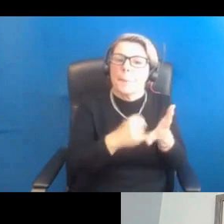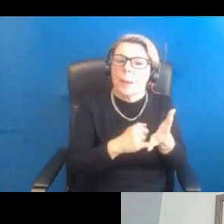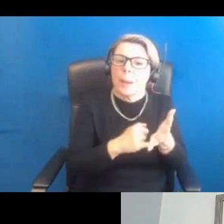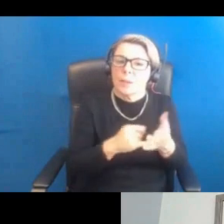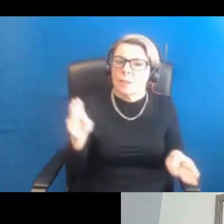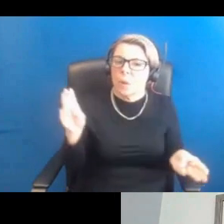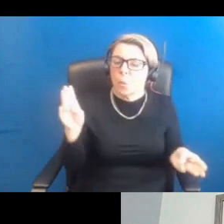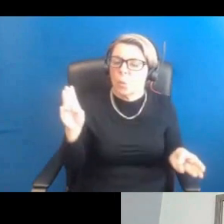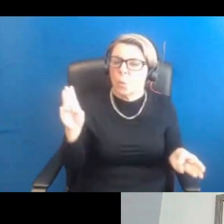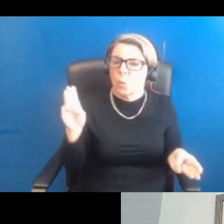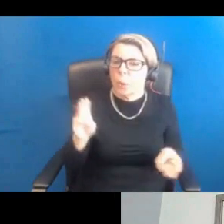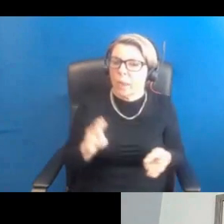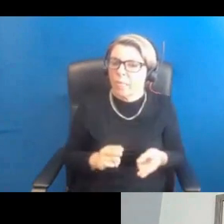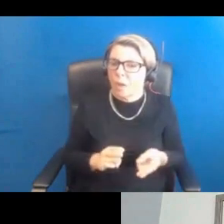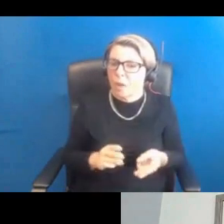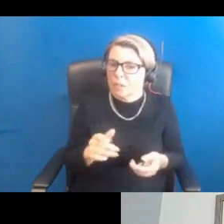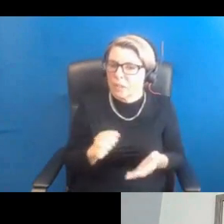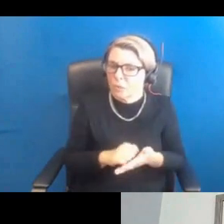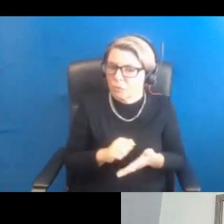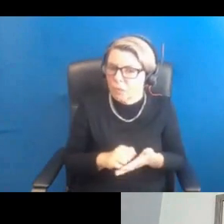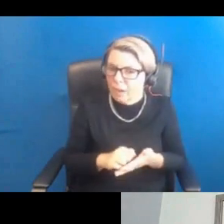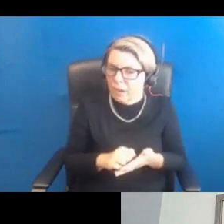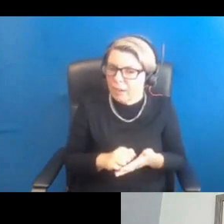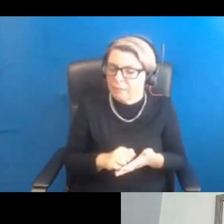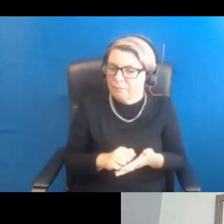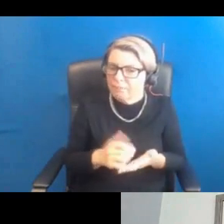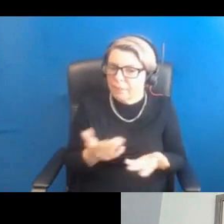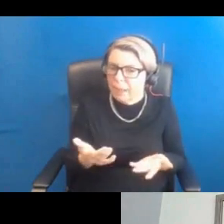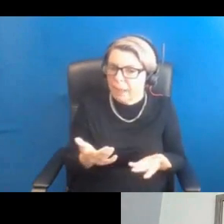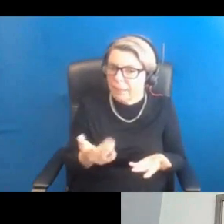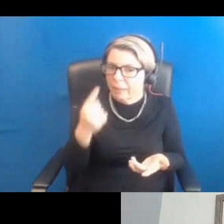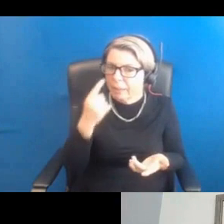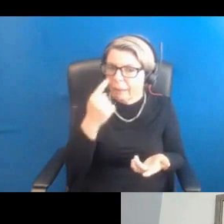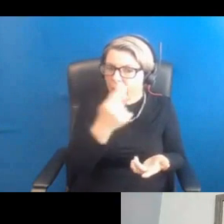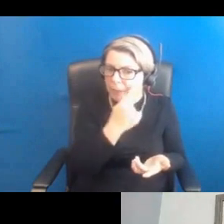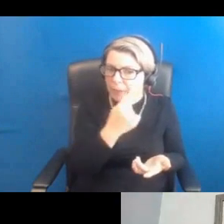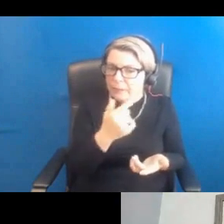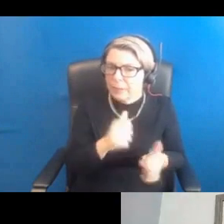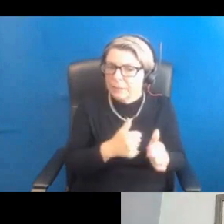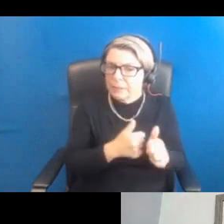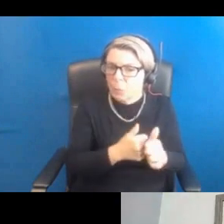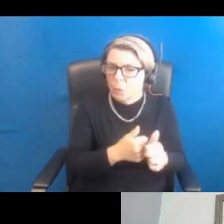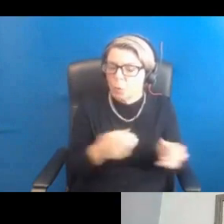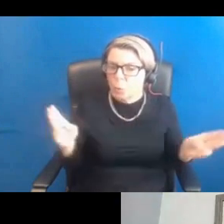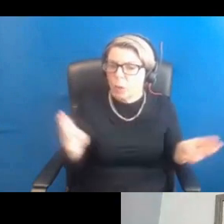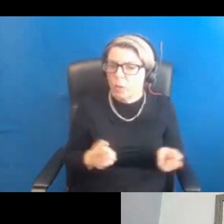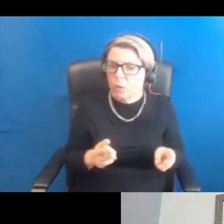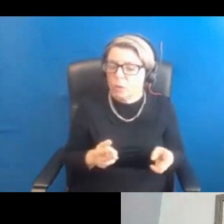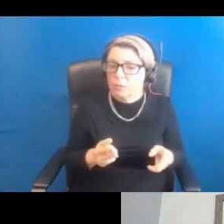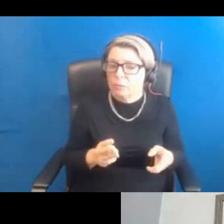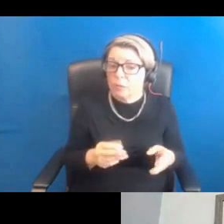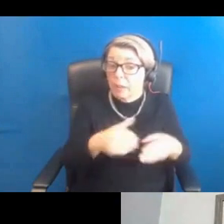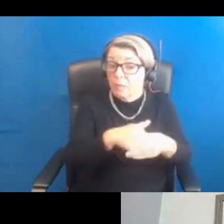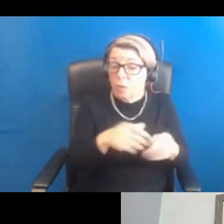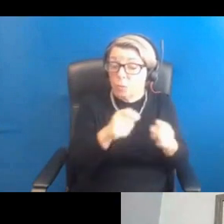you would recommend? Has there been evidence to support that around PCOS? Okay. Well, the first thing is, is that weight loss